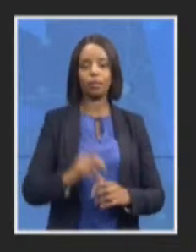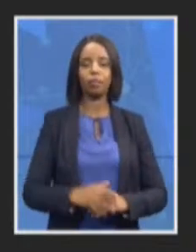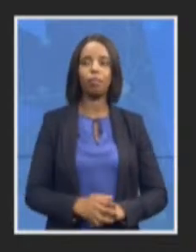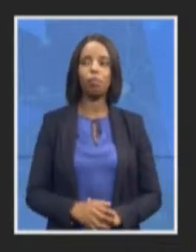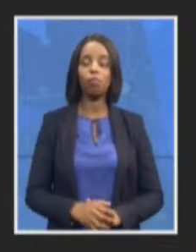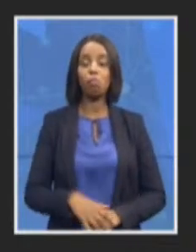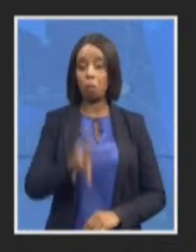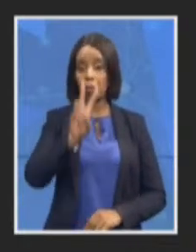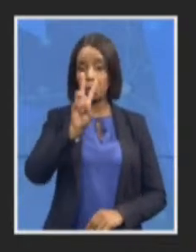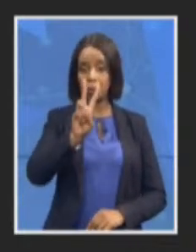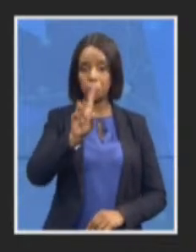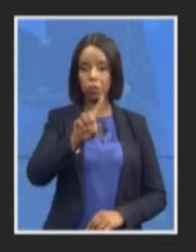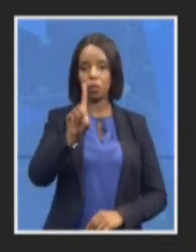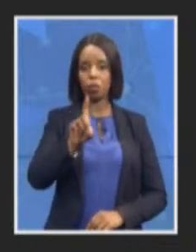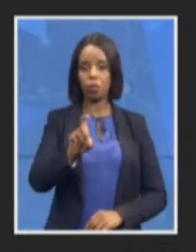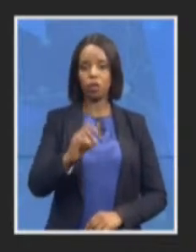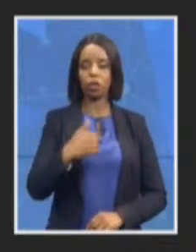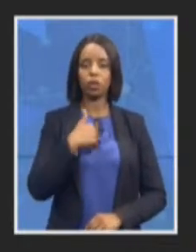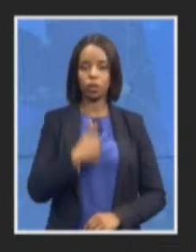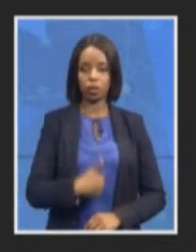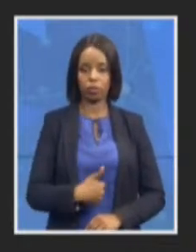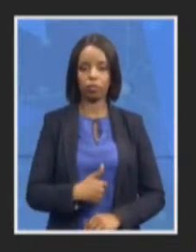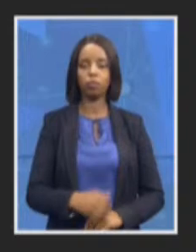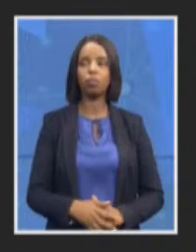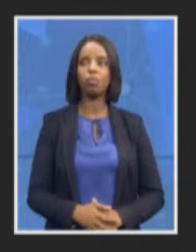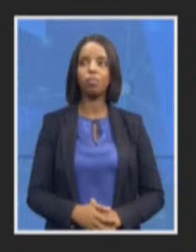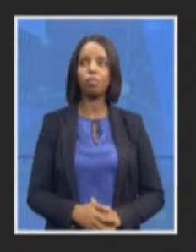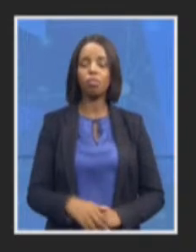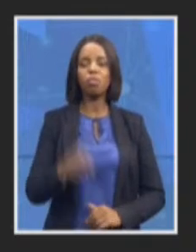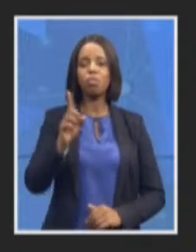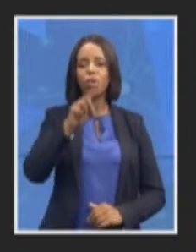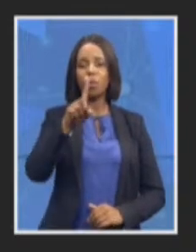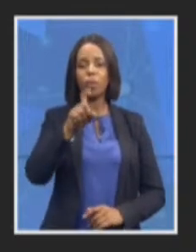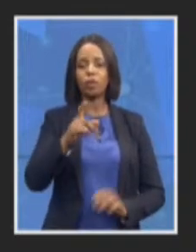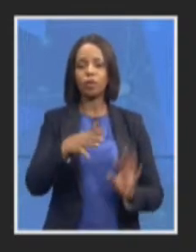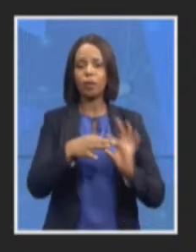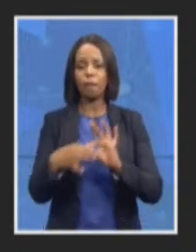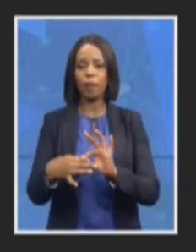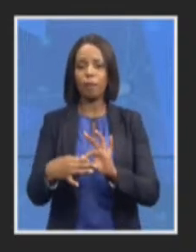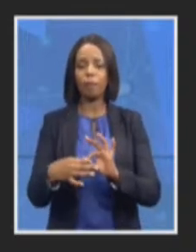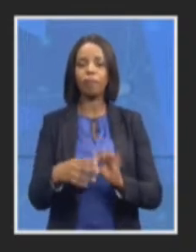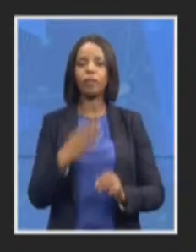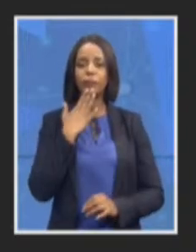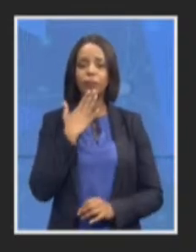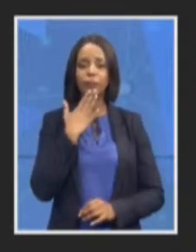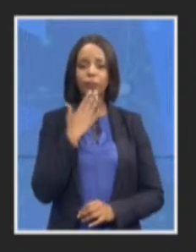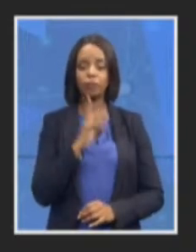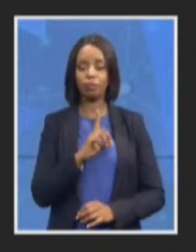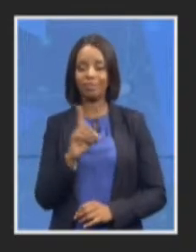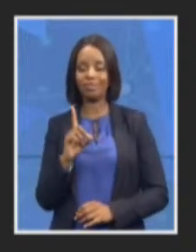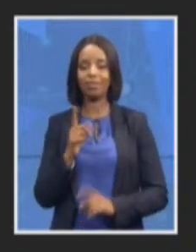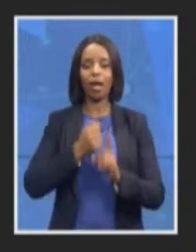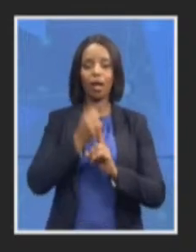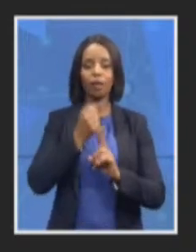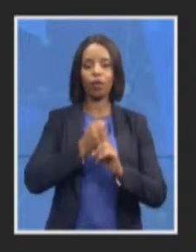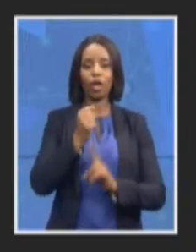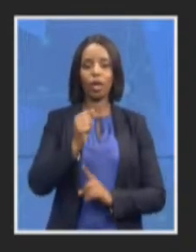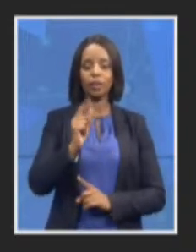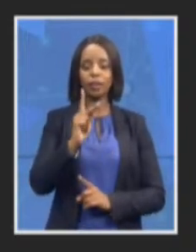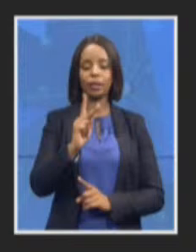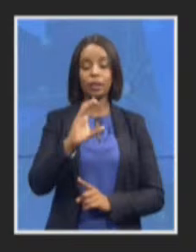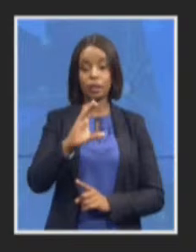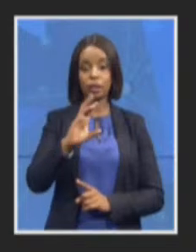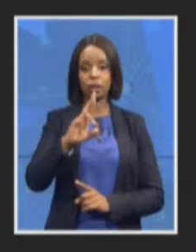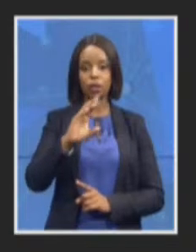question about advocate cornea whether she genuinely wanted to leave or whether she left out of